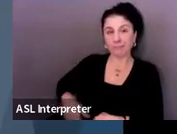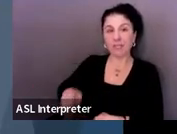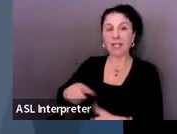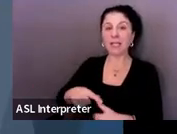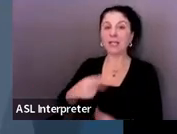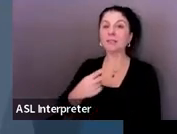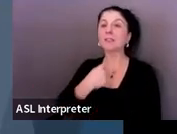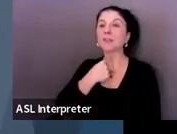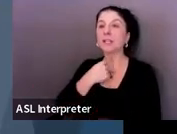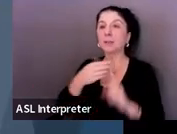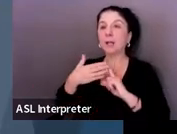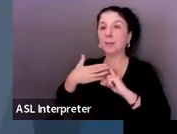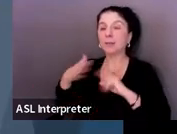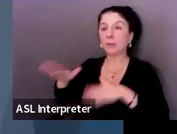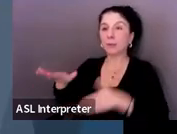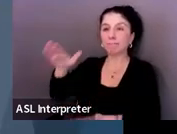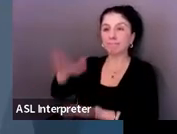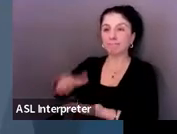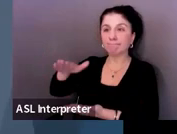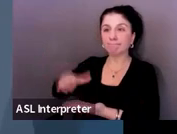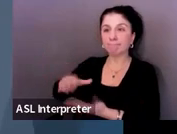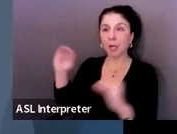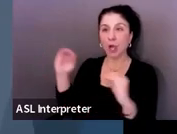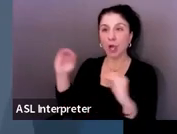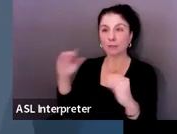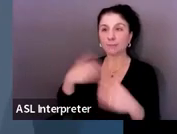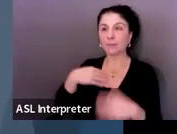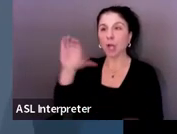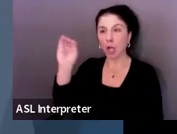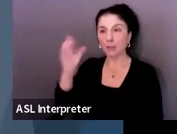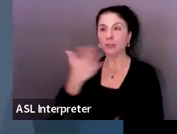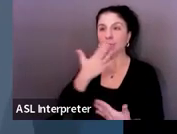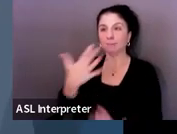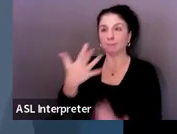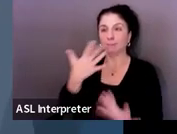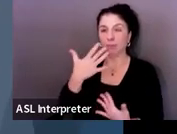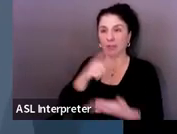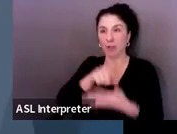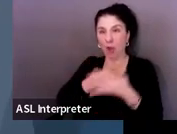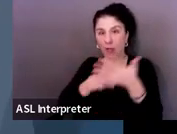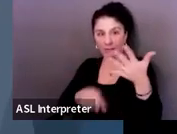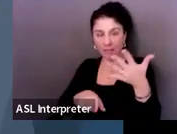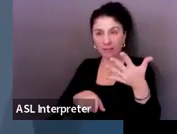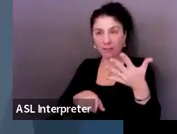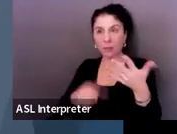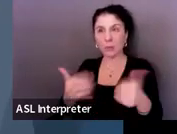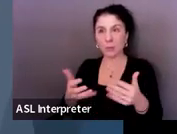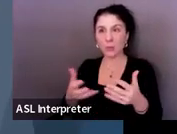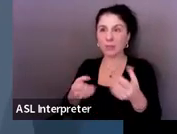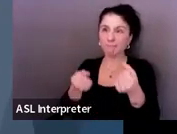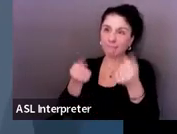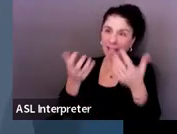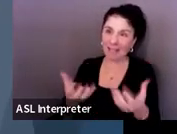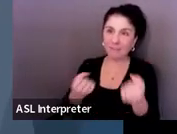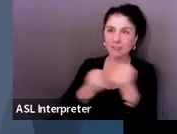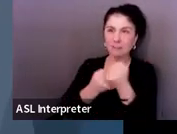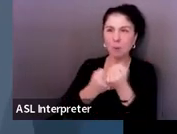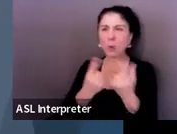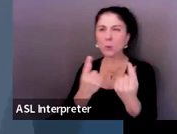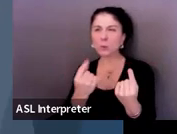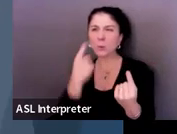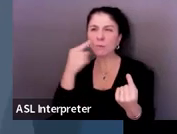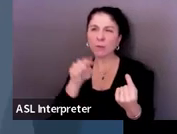he is a very involved student. So what do you do with these kiddos when you're developing your transition plan that